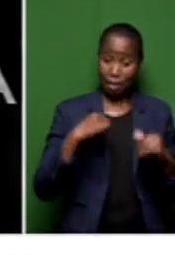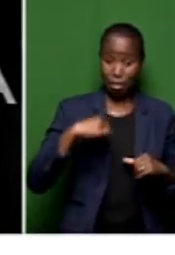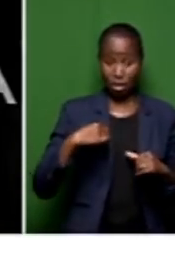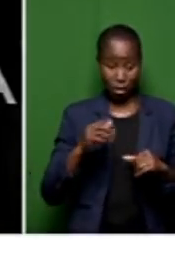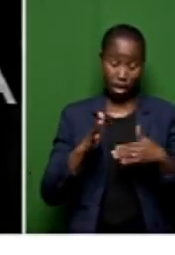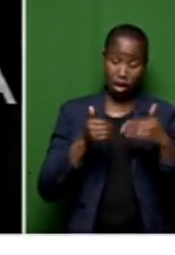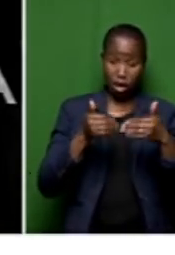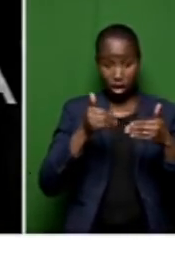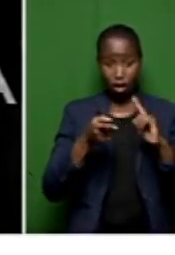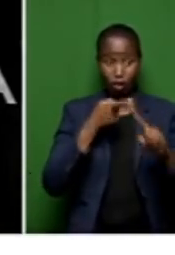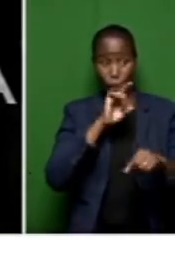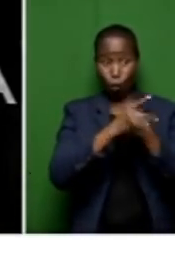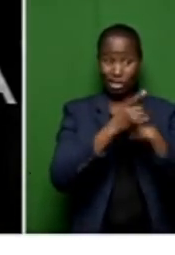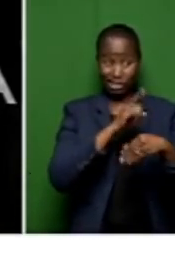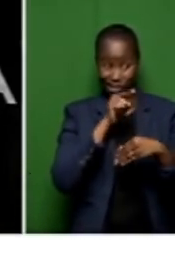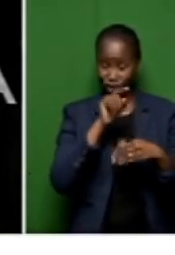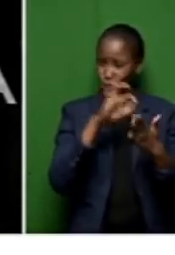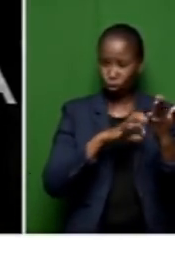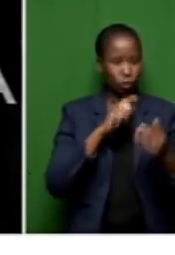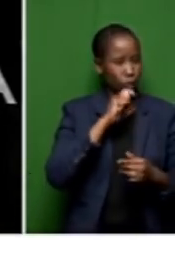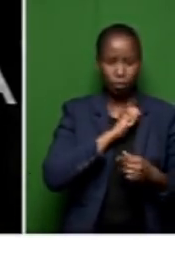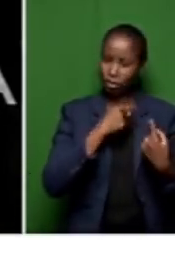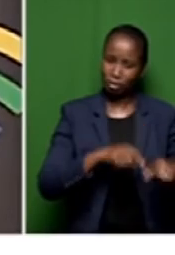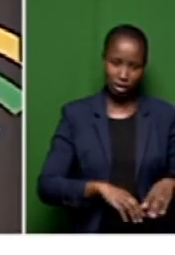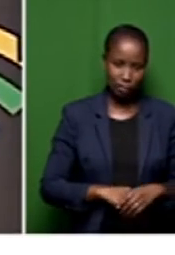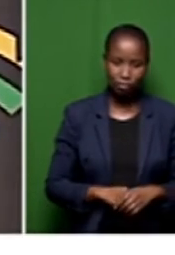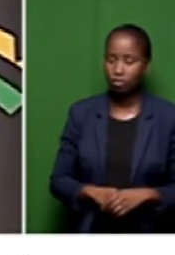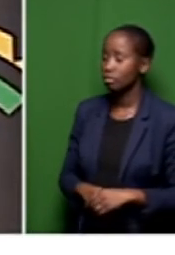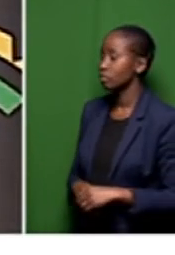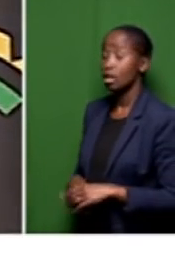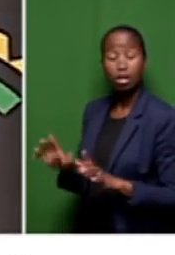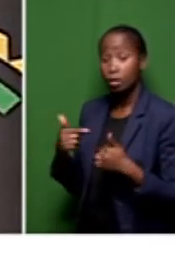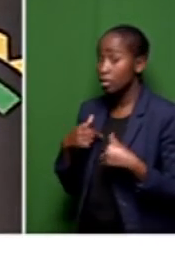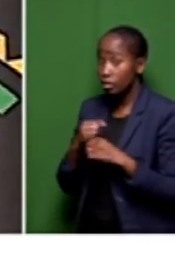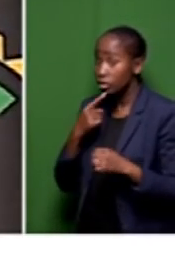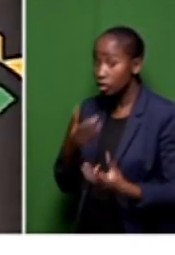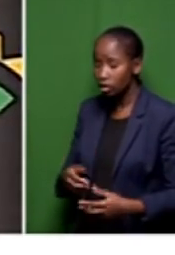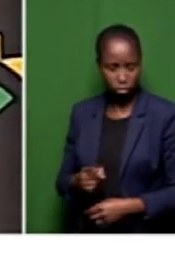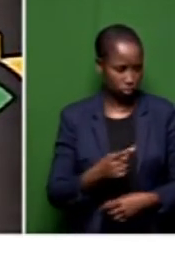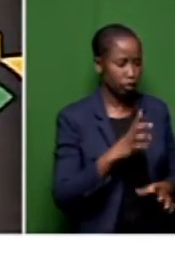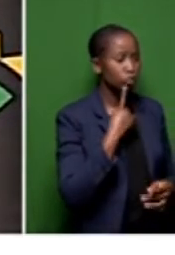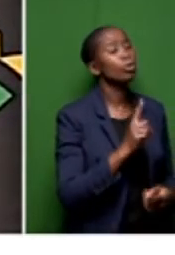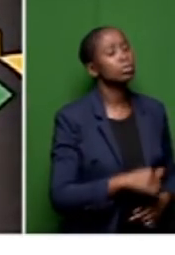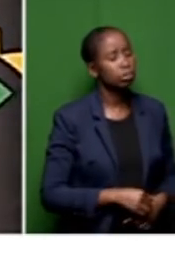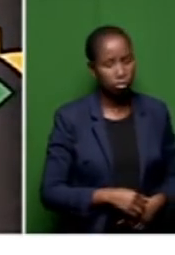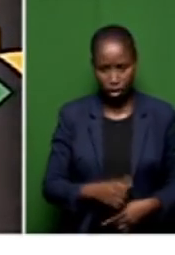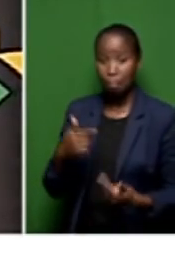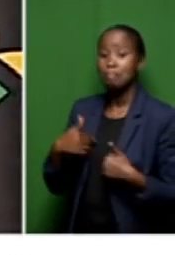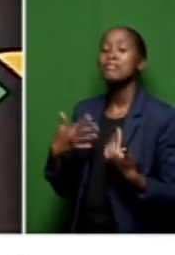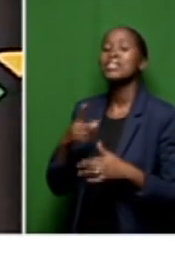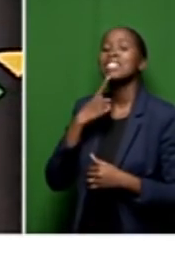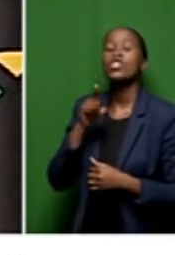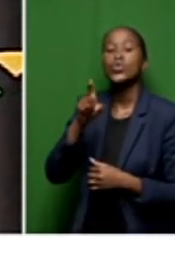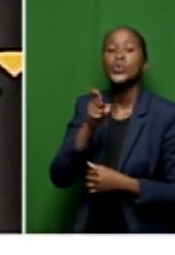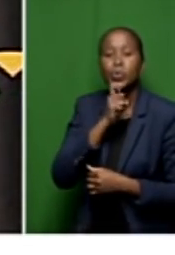consultant is not true. No, I never said that. What did you say? I am saying you are making use of